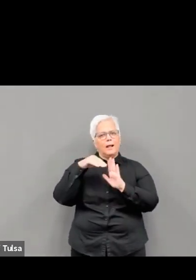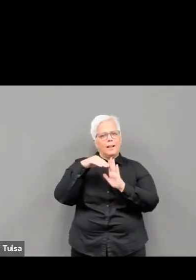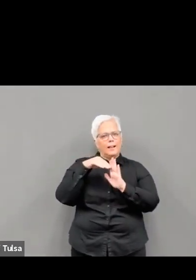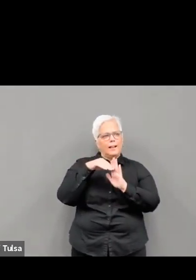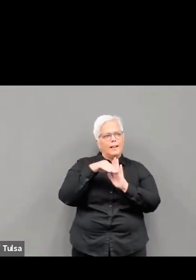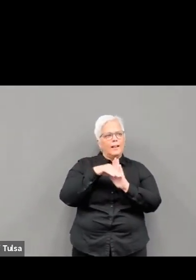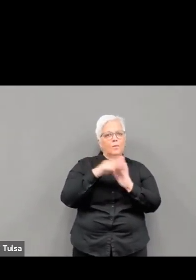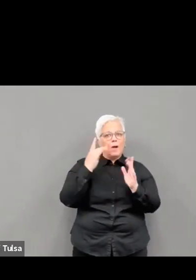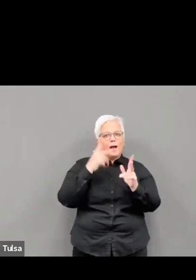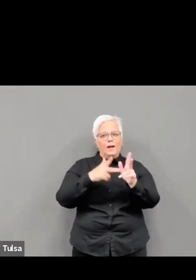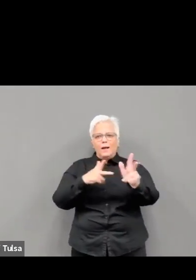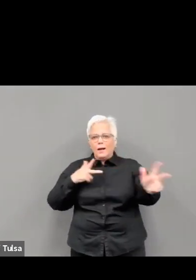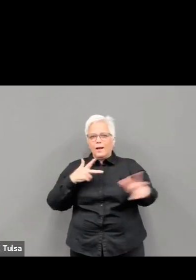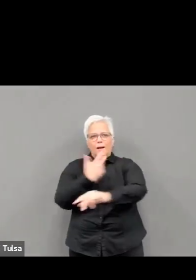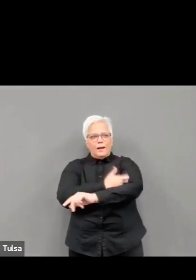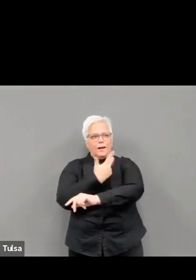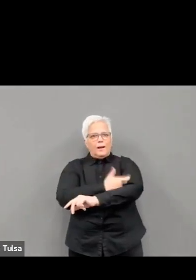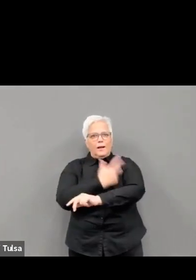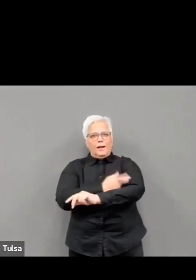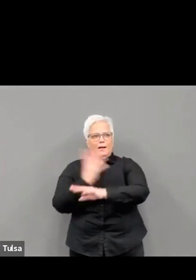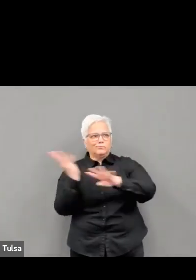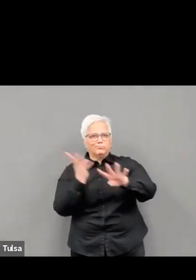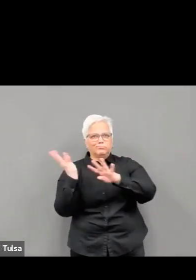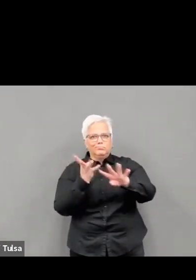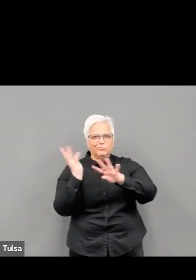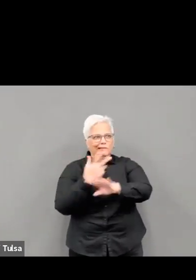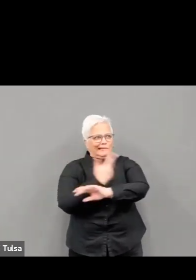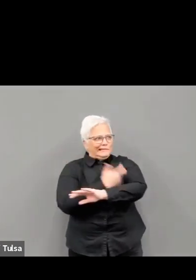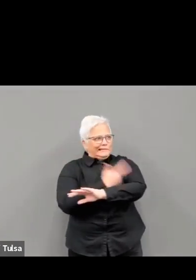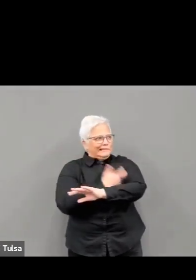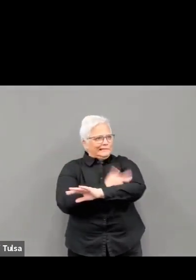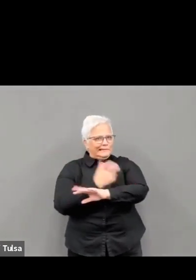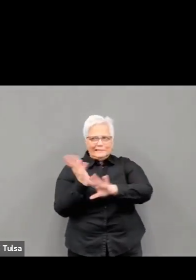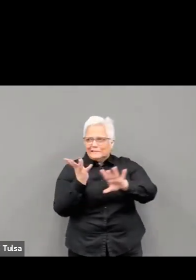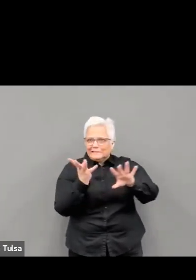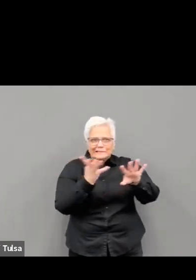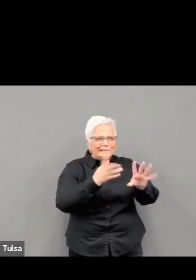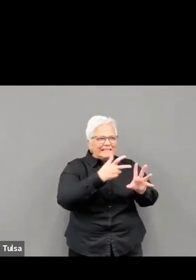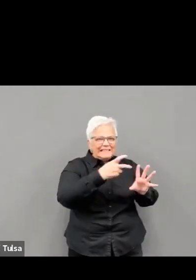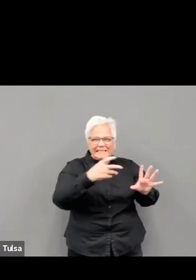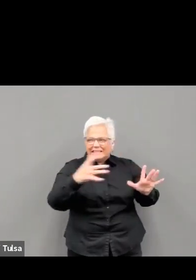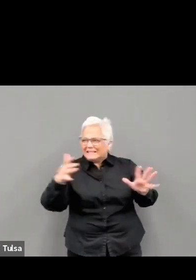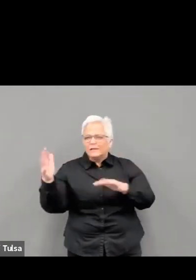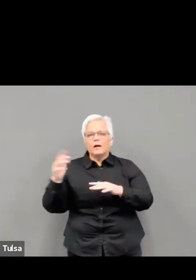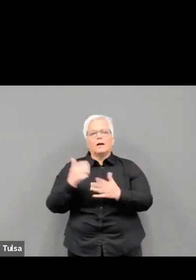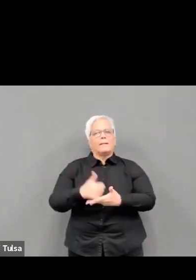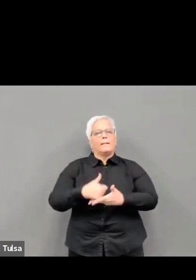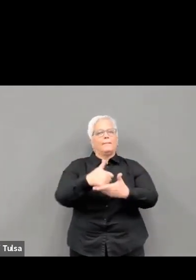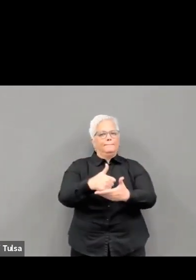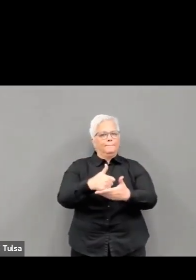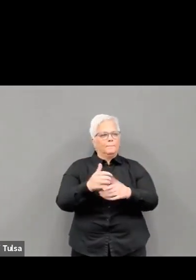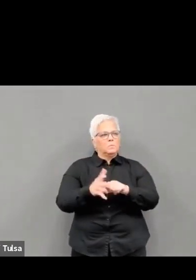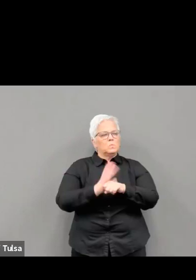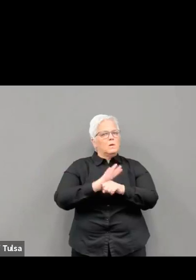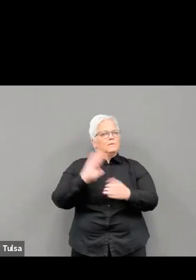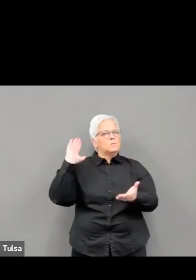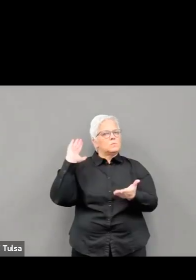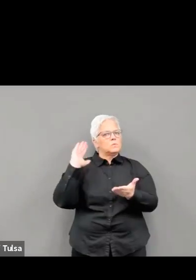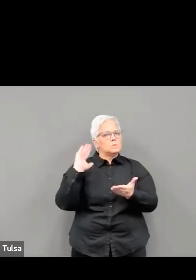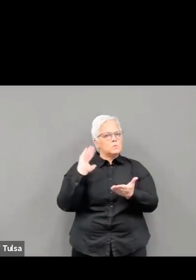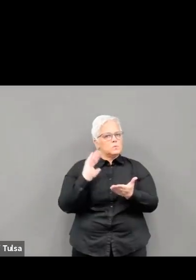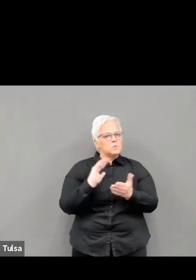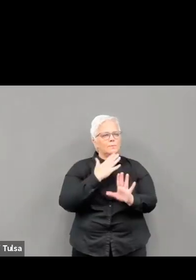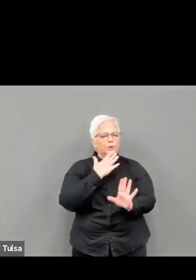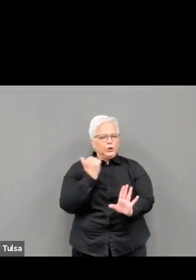ready for the mask bonfire just yet. As we have at every step of this pandemic, we're going to make our decisions